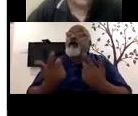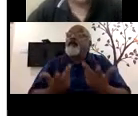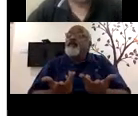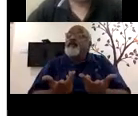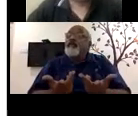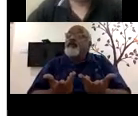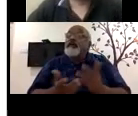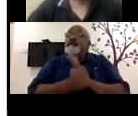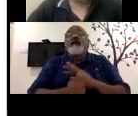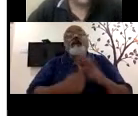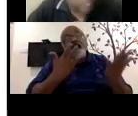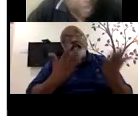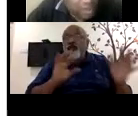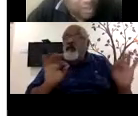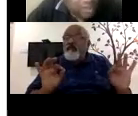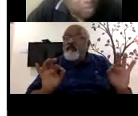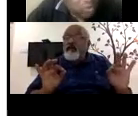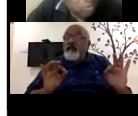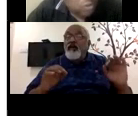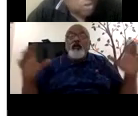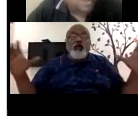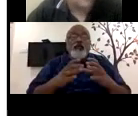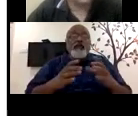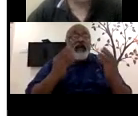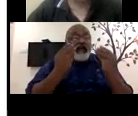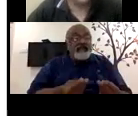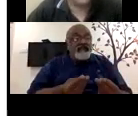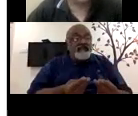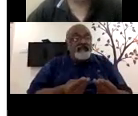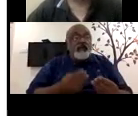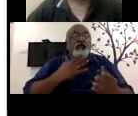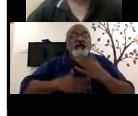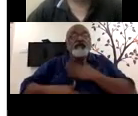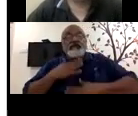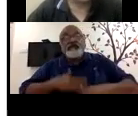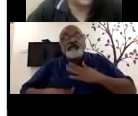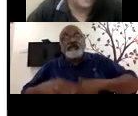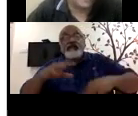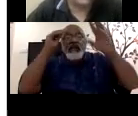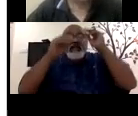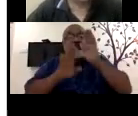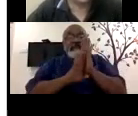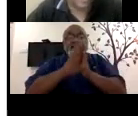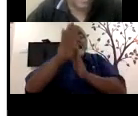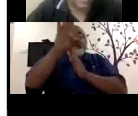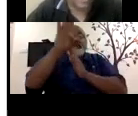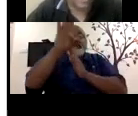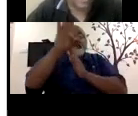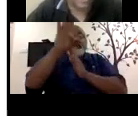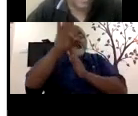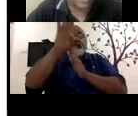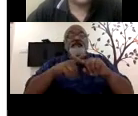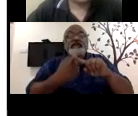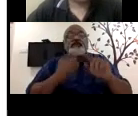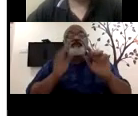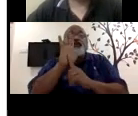not be there and you do not give the right amount of, you're not patient enough to wait for the person's skill and talent to be expressed in the